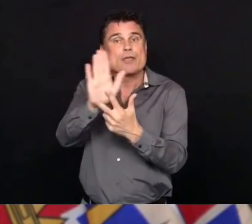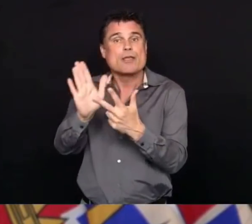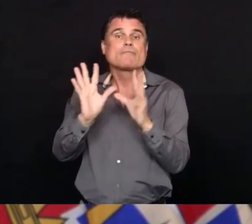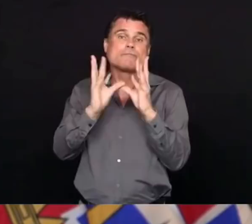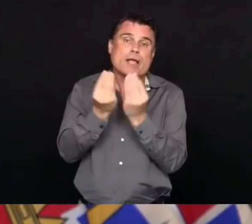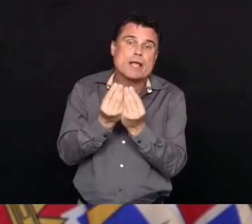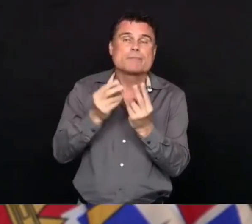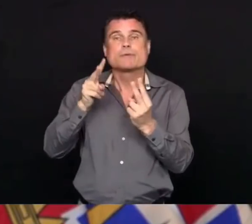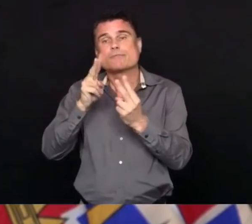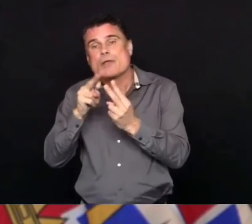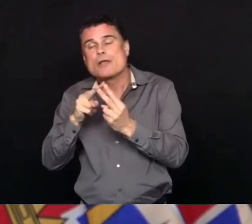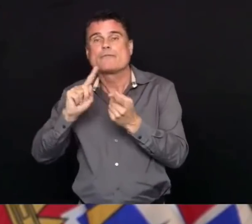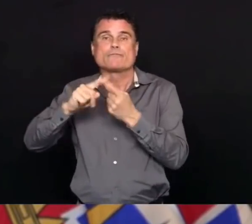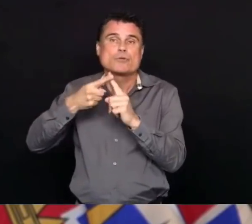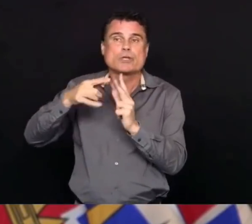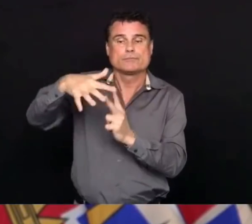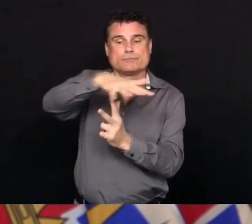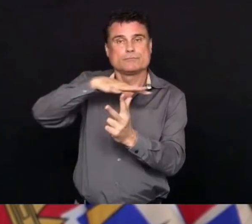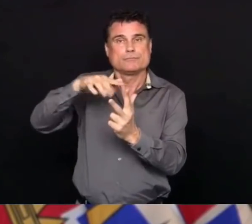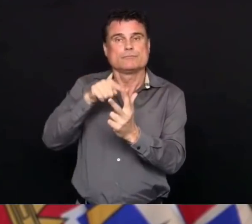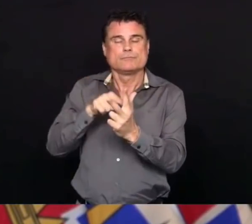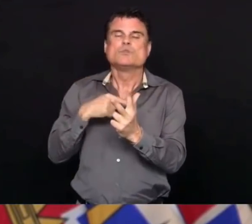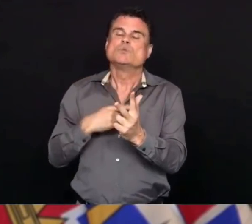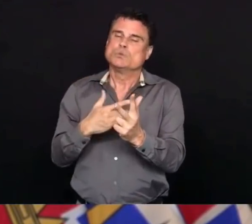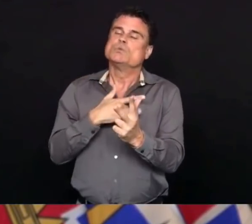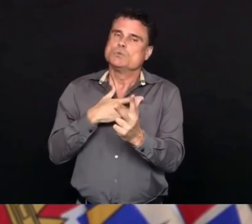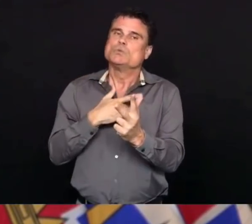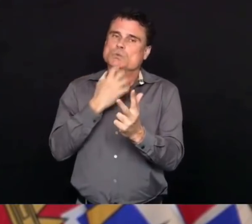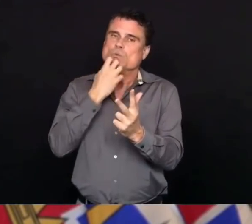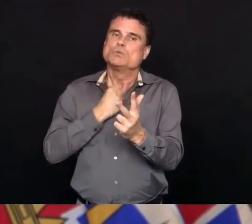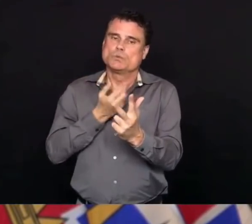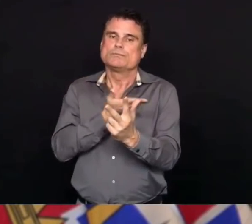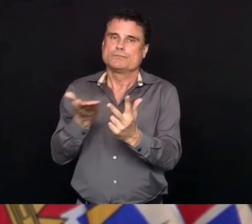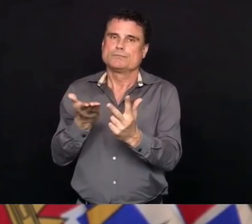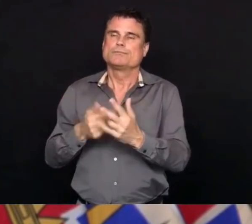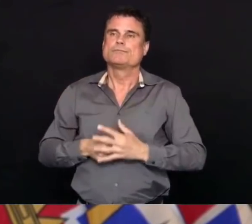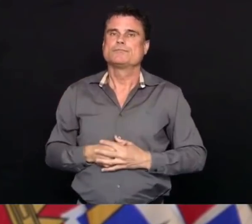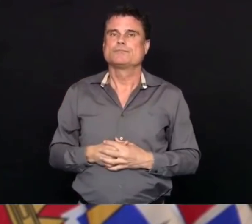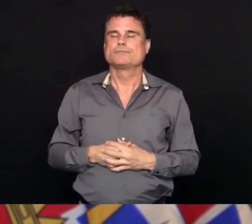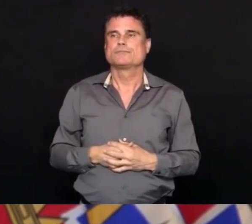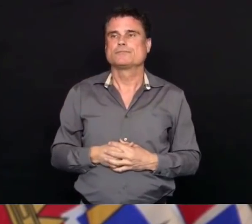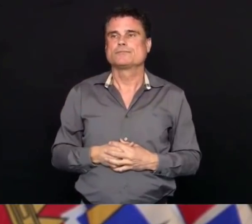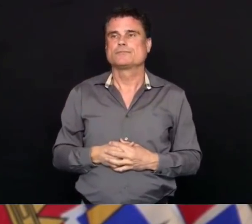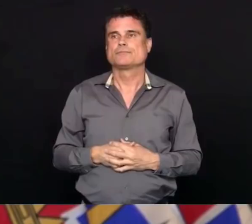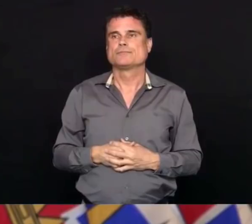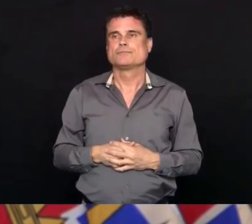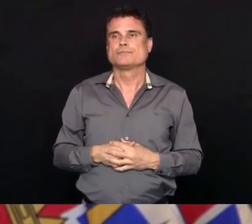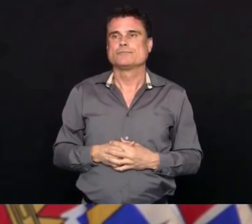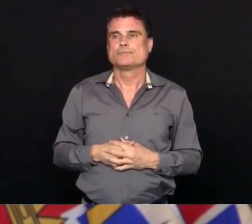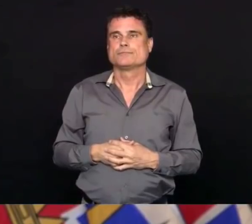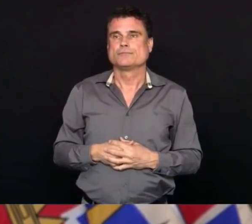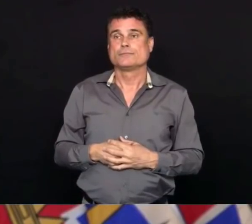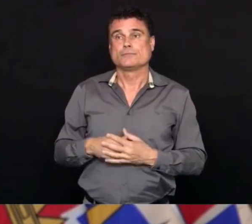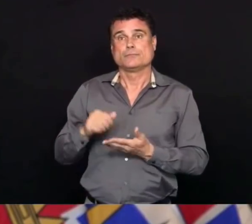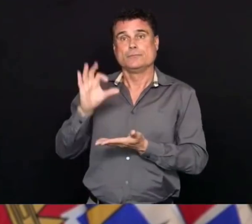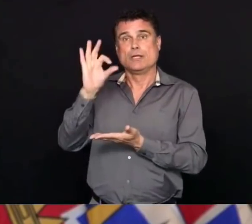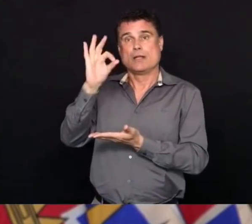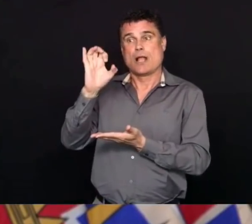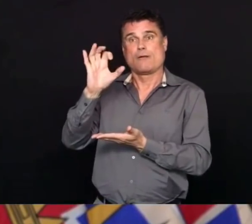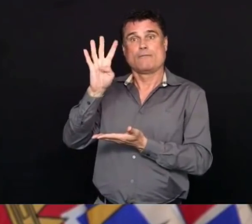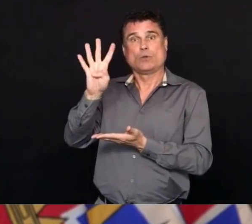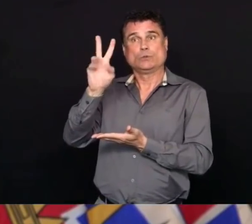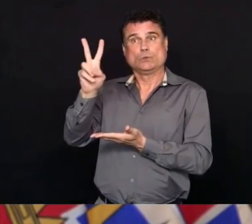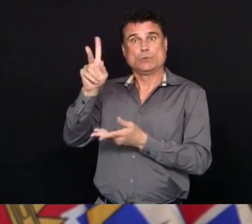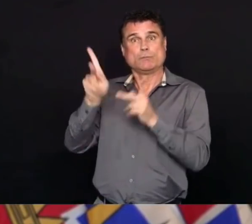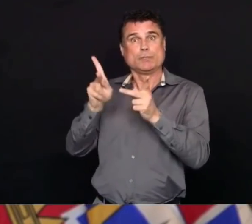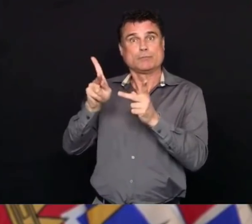We have 942 people who have recovered fully in BC now. I want to talk a